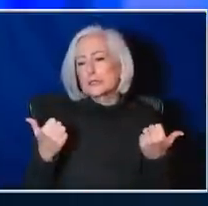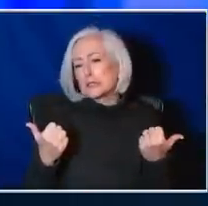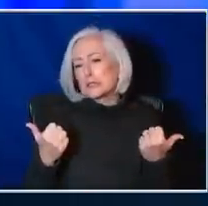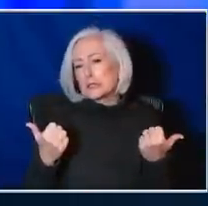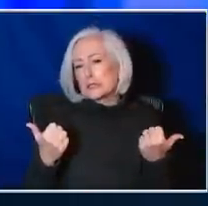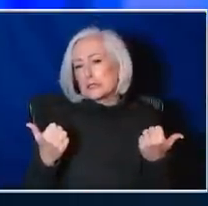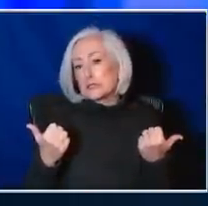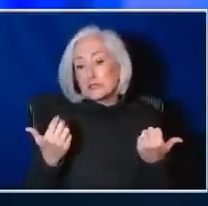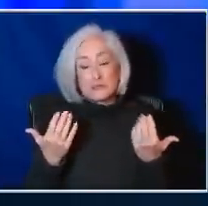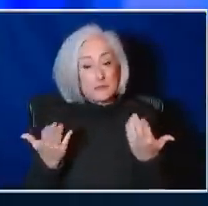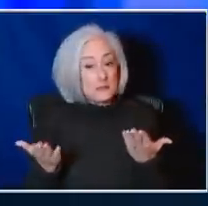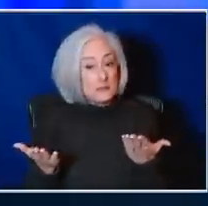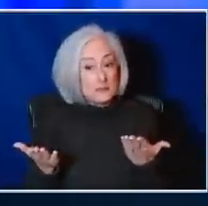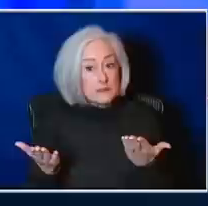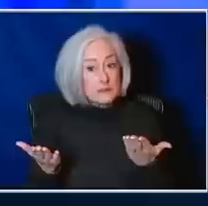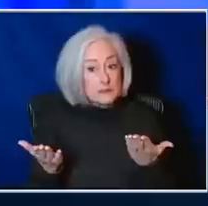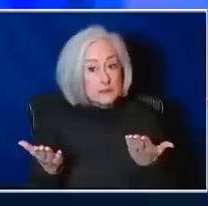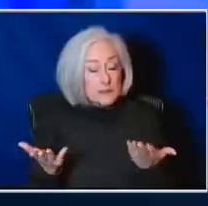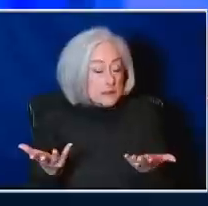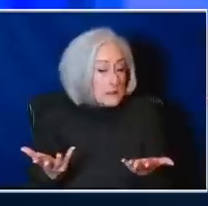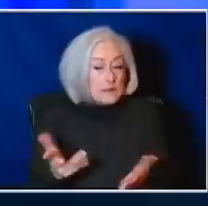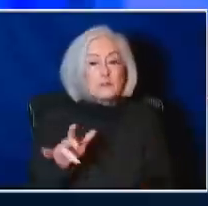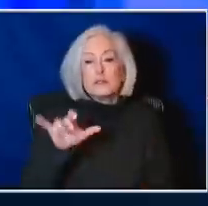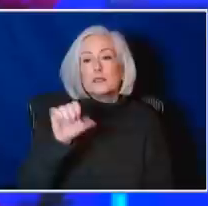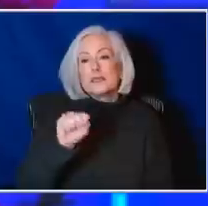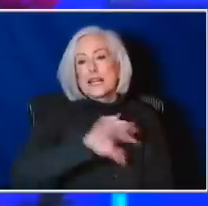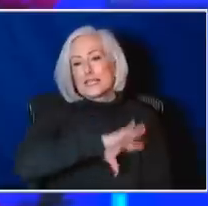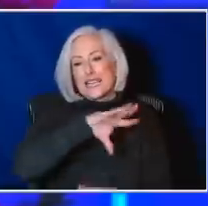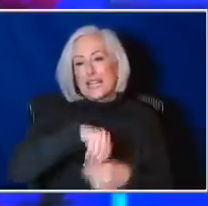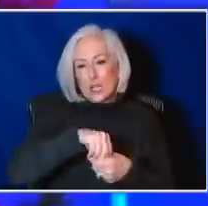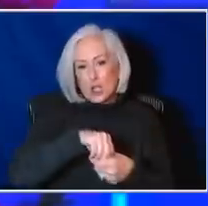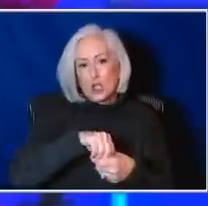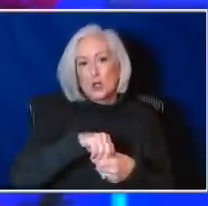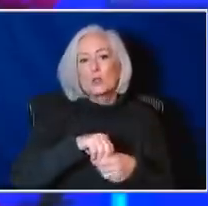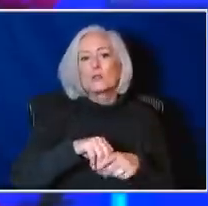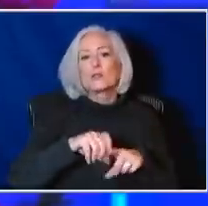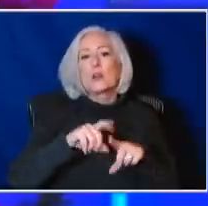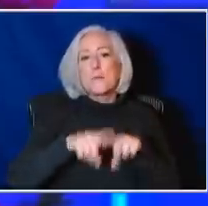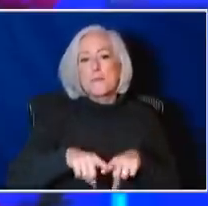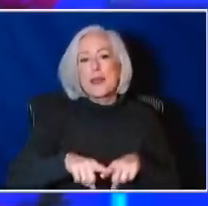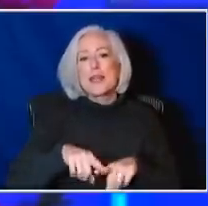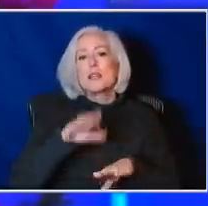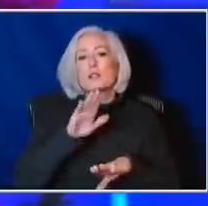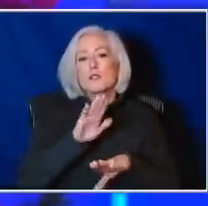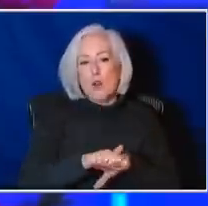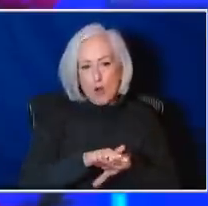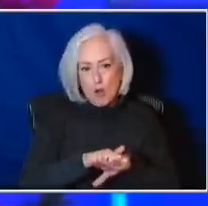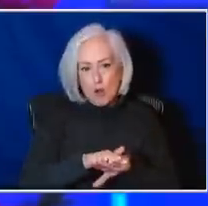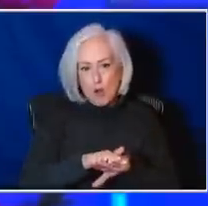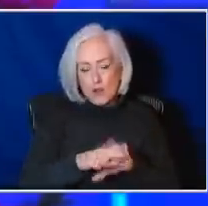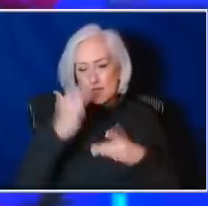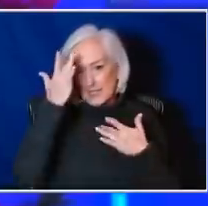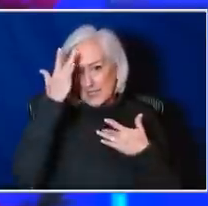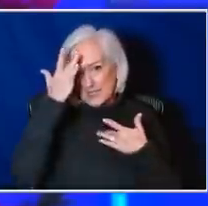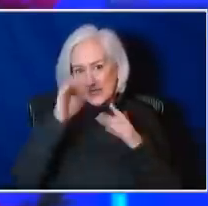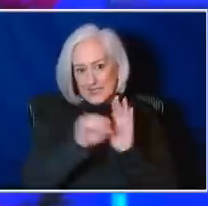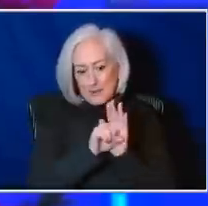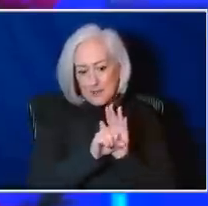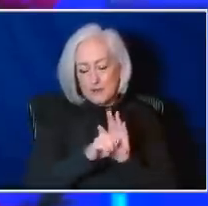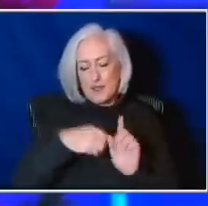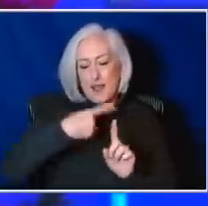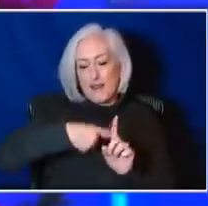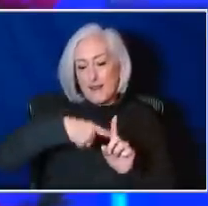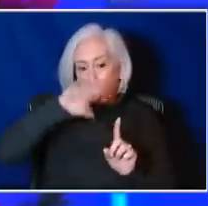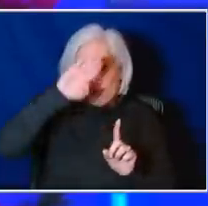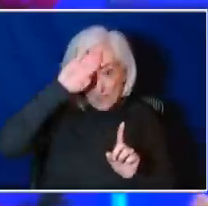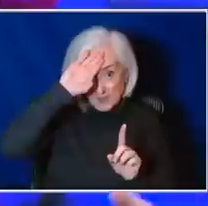Hawkeye? Yeah, it does include. It is based on symptoms, so fever, plus either cough